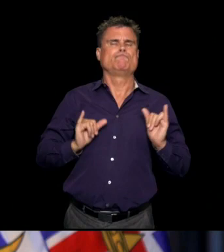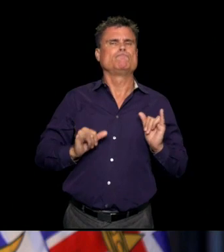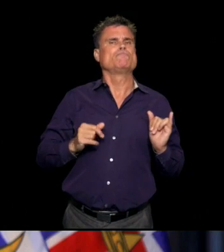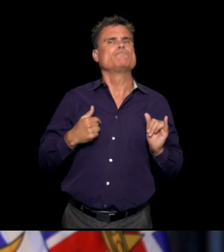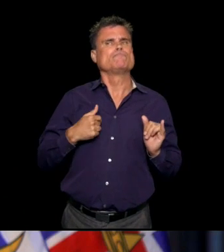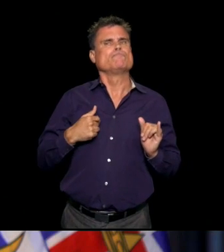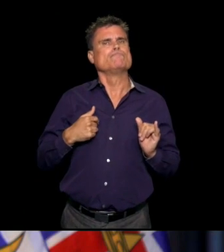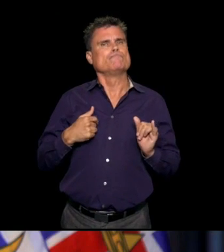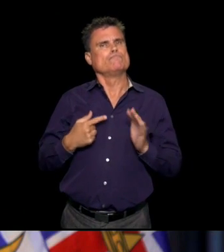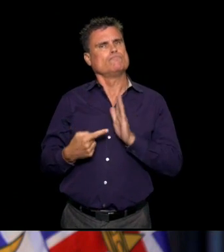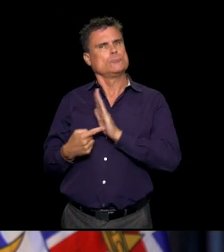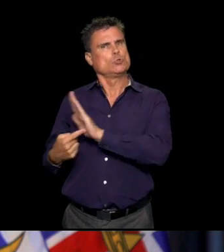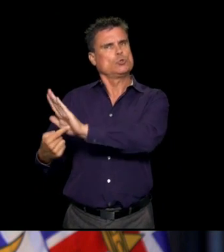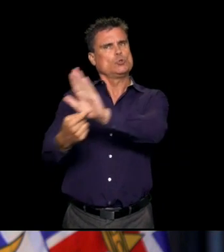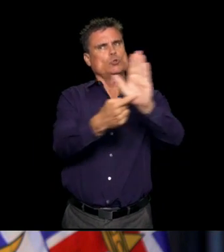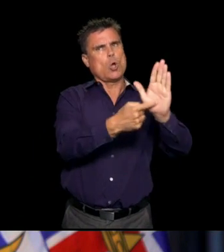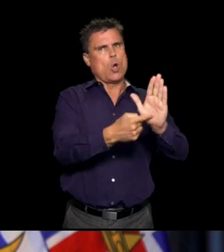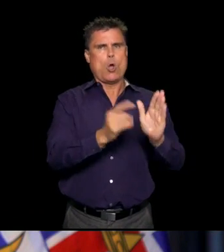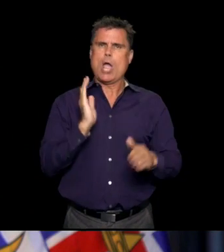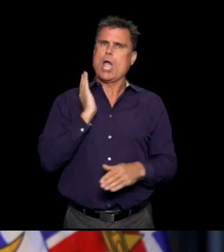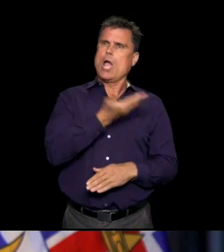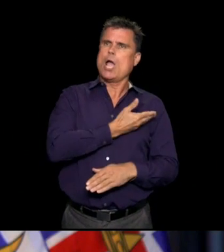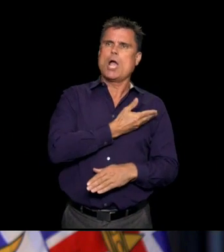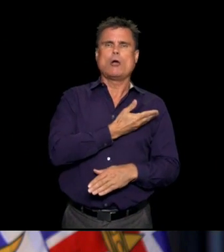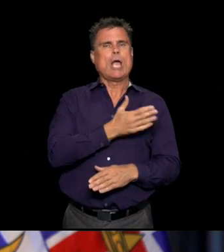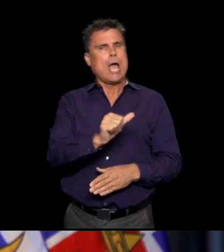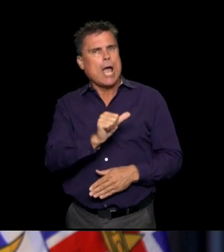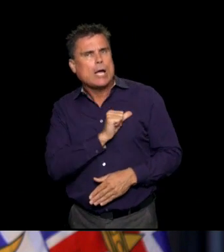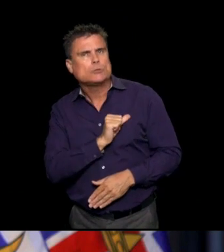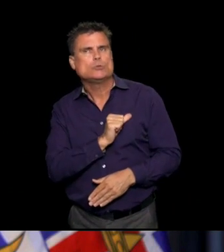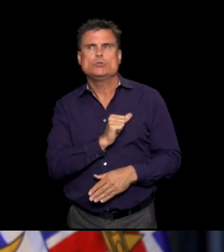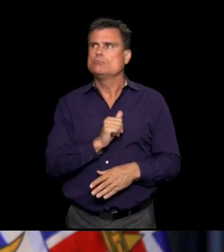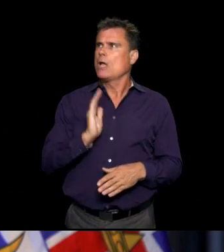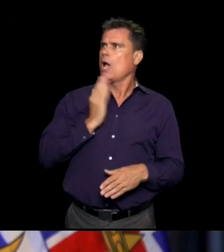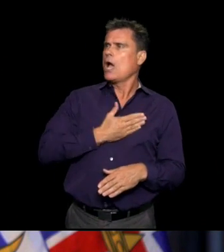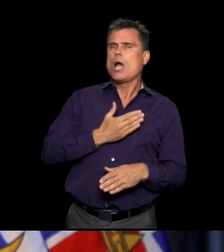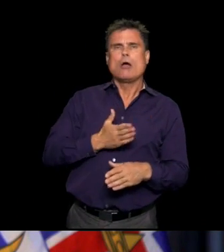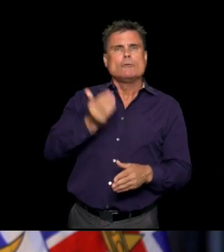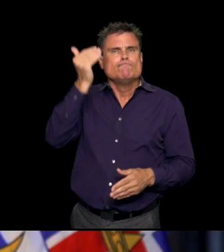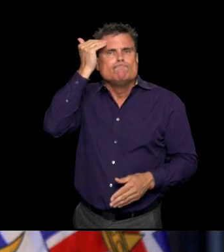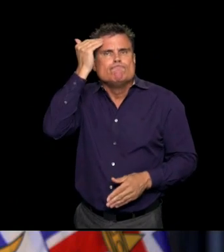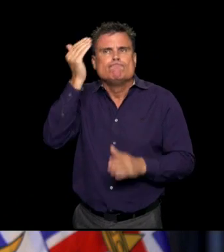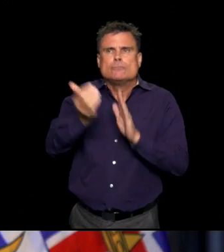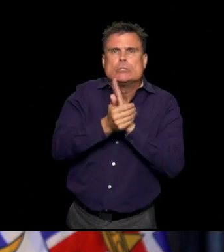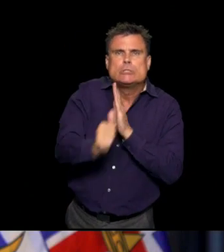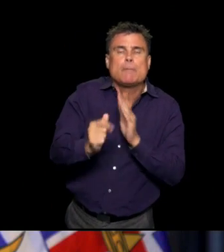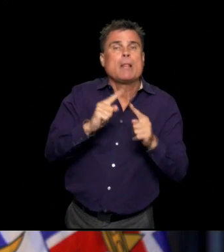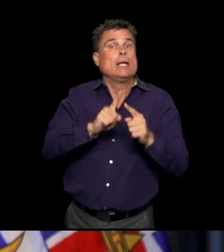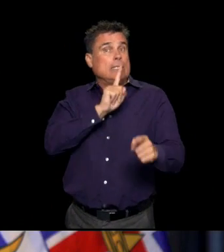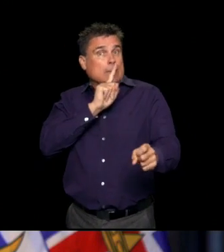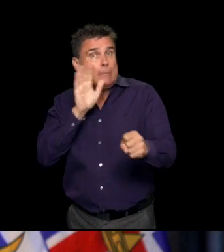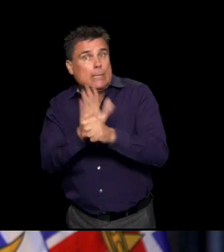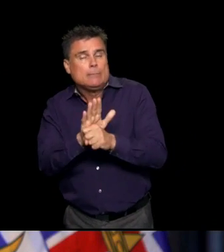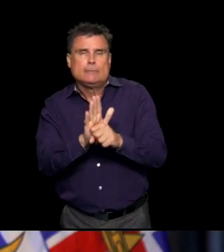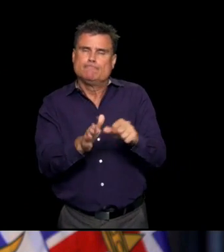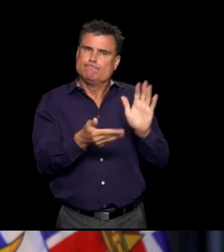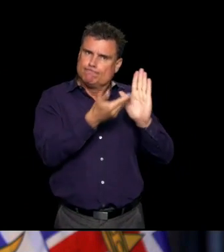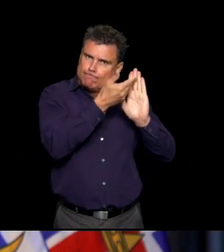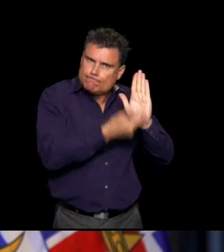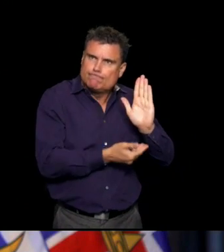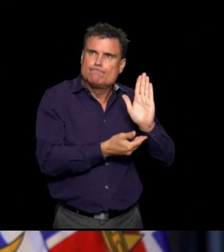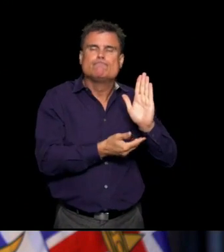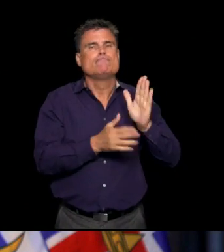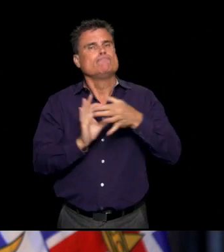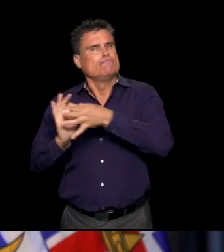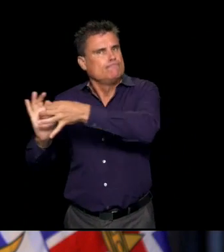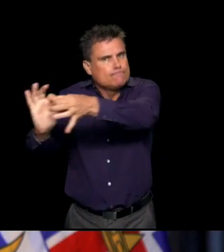know is that we can again demonstrate that our skills at prevention and our commitment to stopping the spread are getting our 100% effort. We